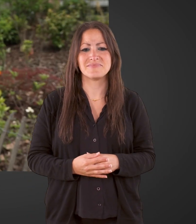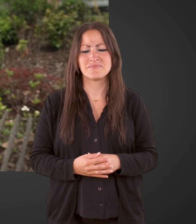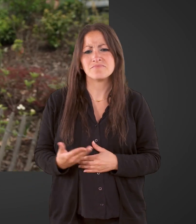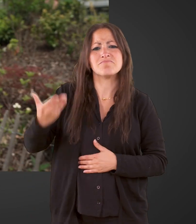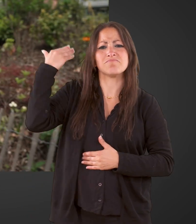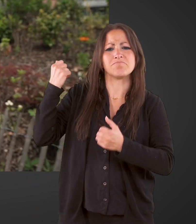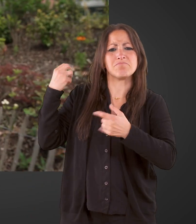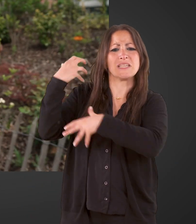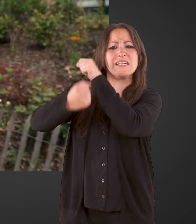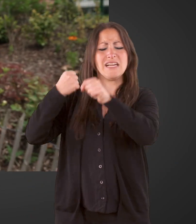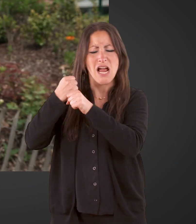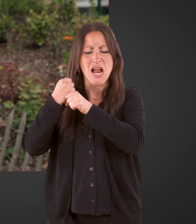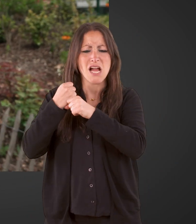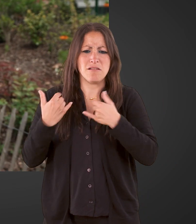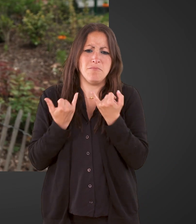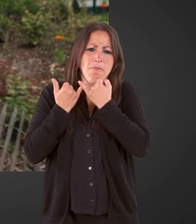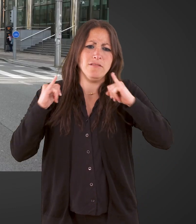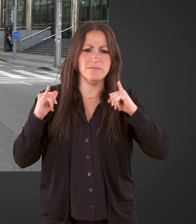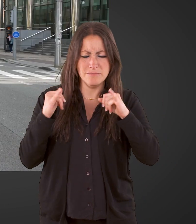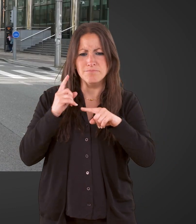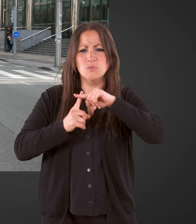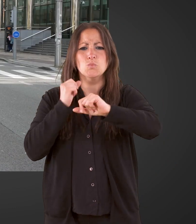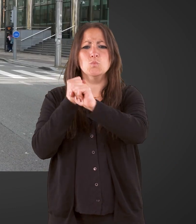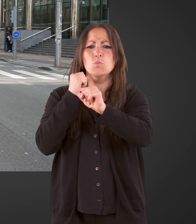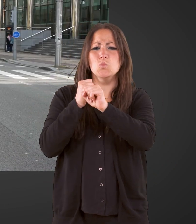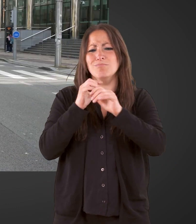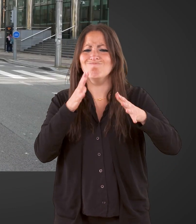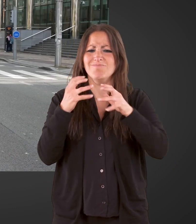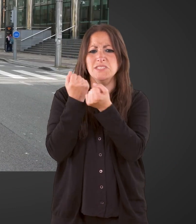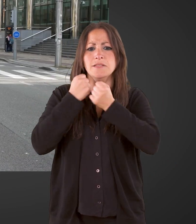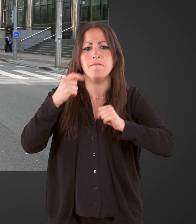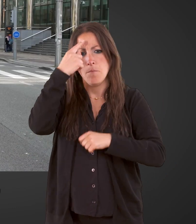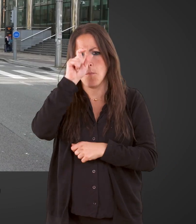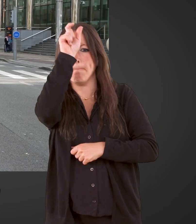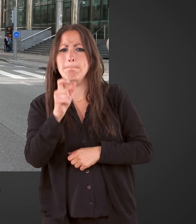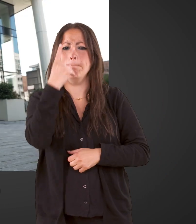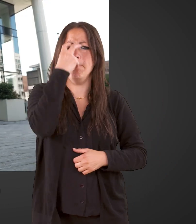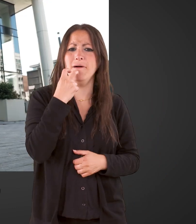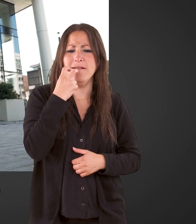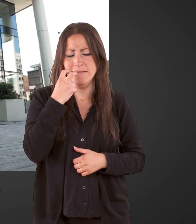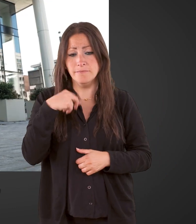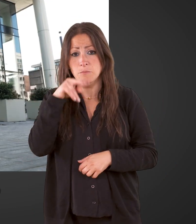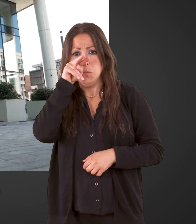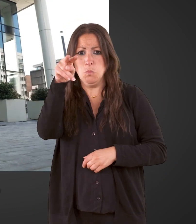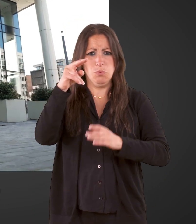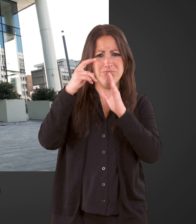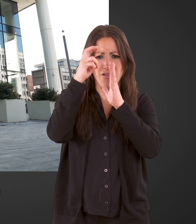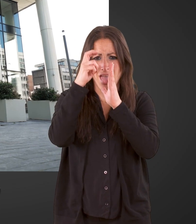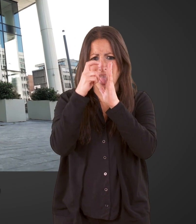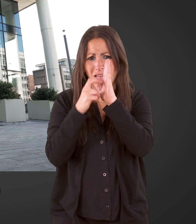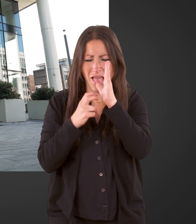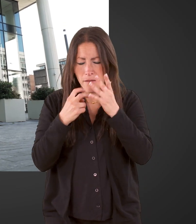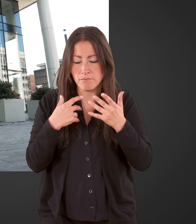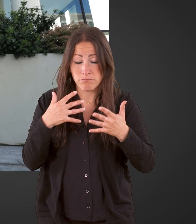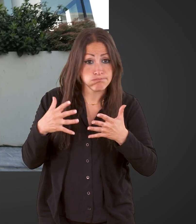After several years as independent and in a somewhat dangerous job for a person who didn't it, my view was diminishing. I had the chance to get on the